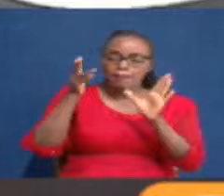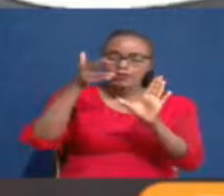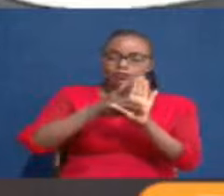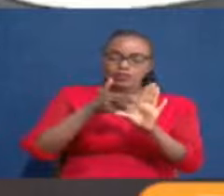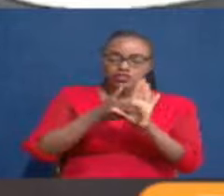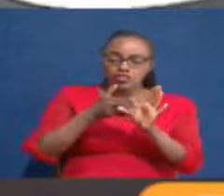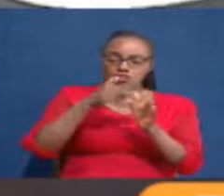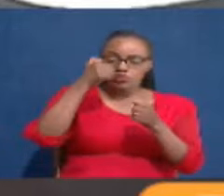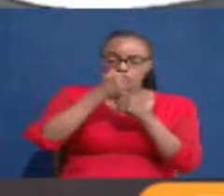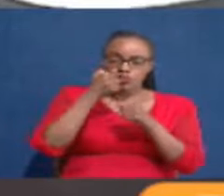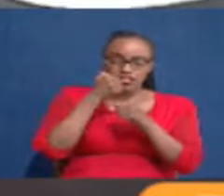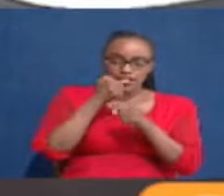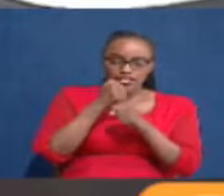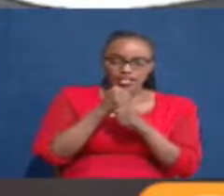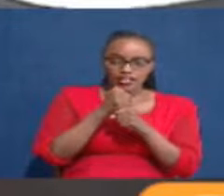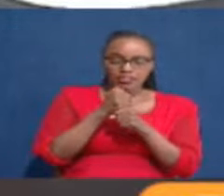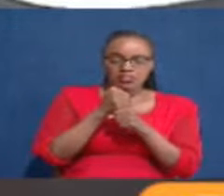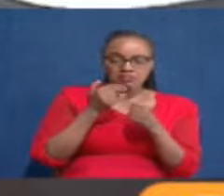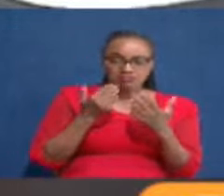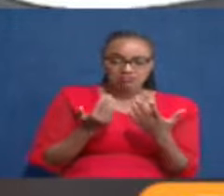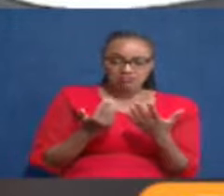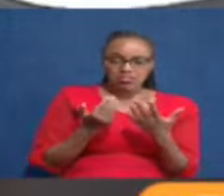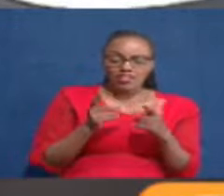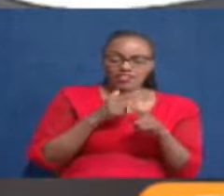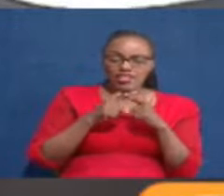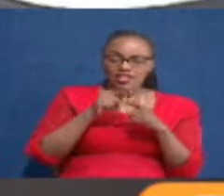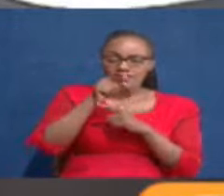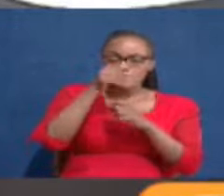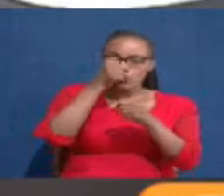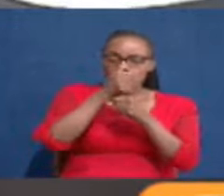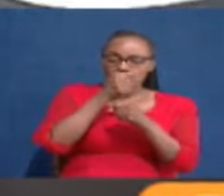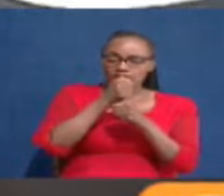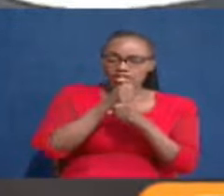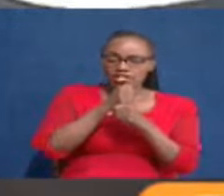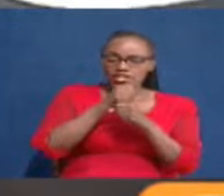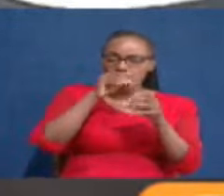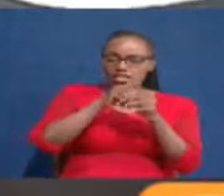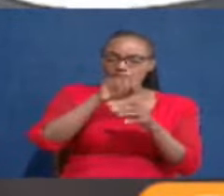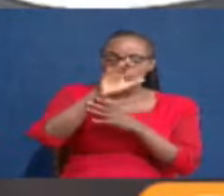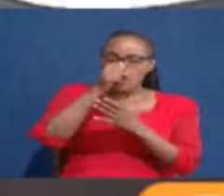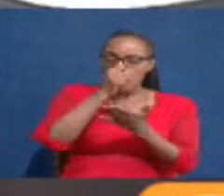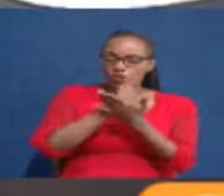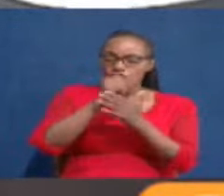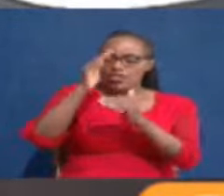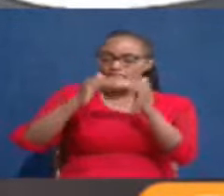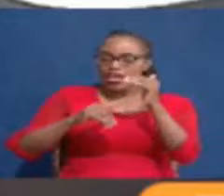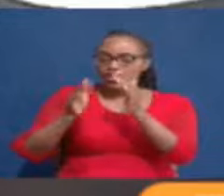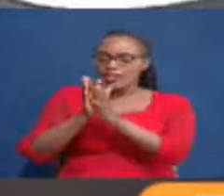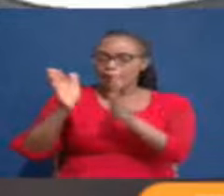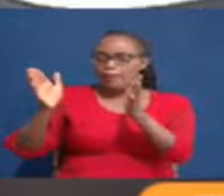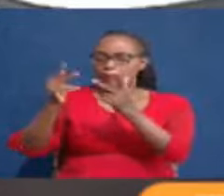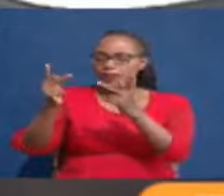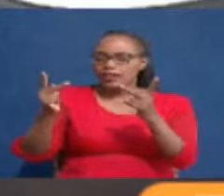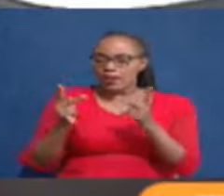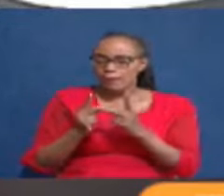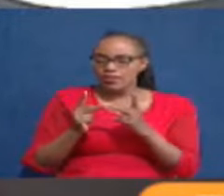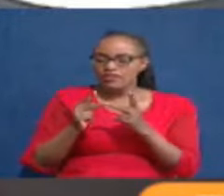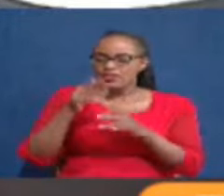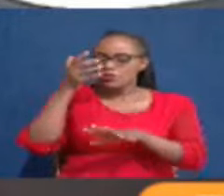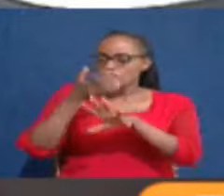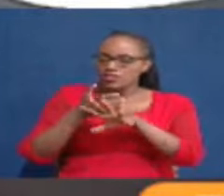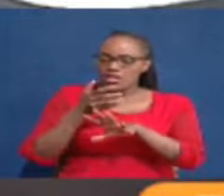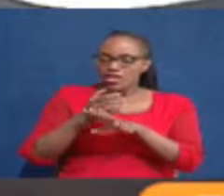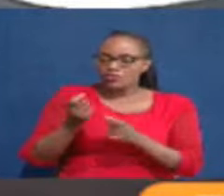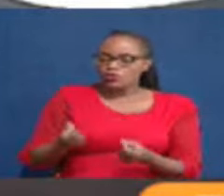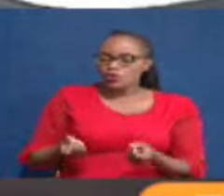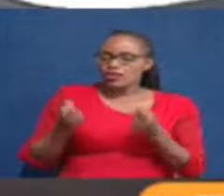was conducted it was conducted in their offices rather than in a public place it was hard to be